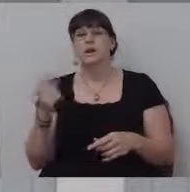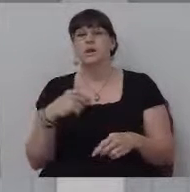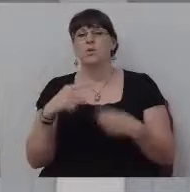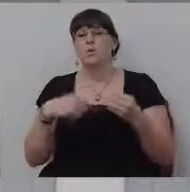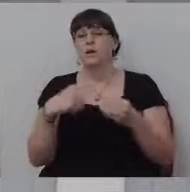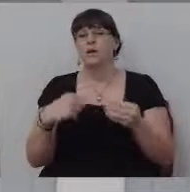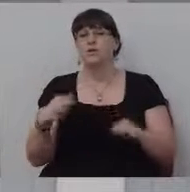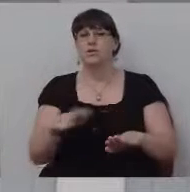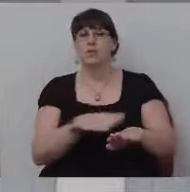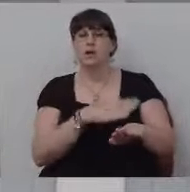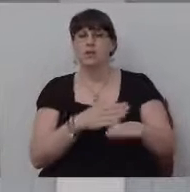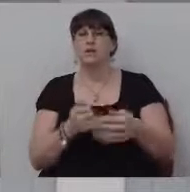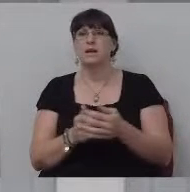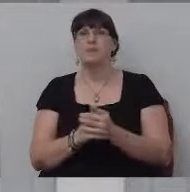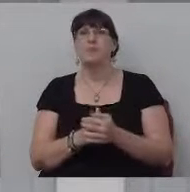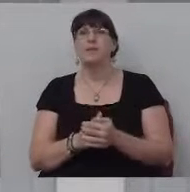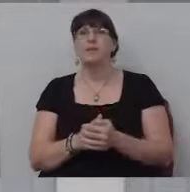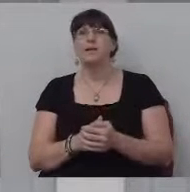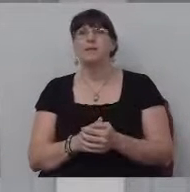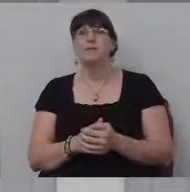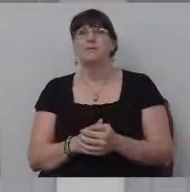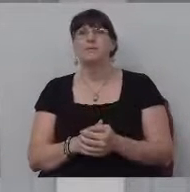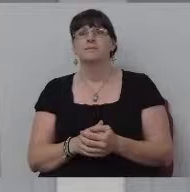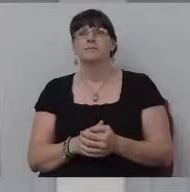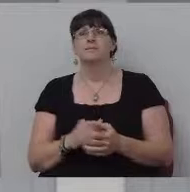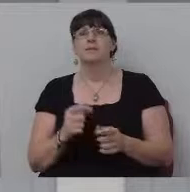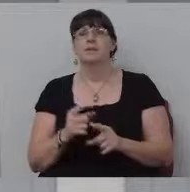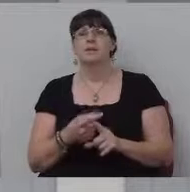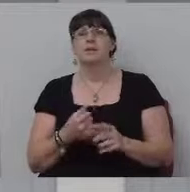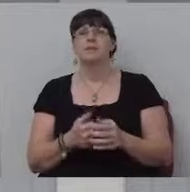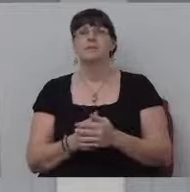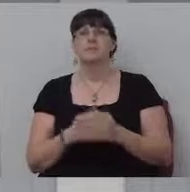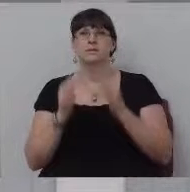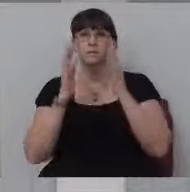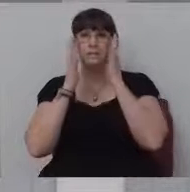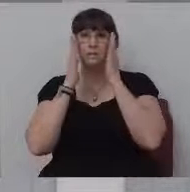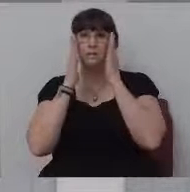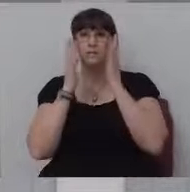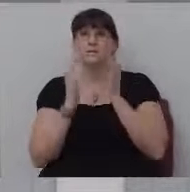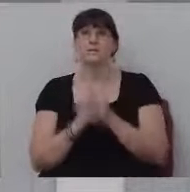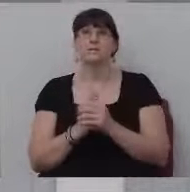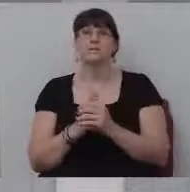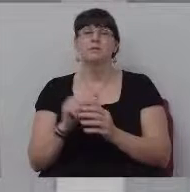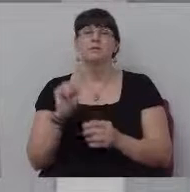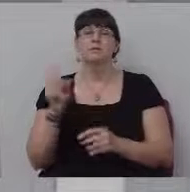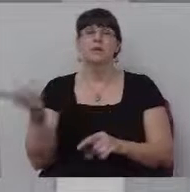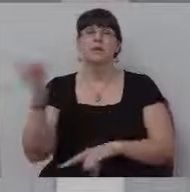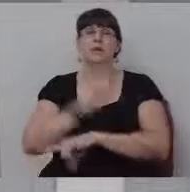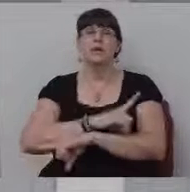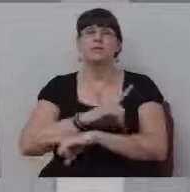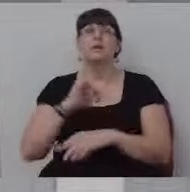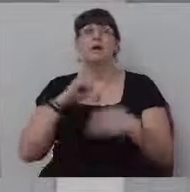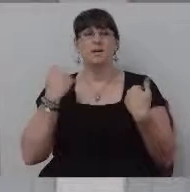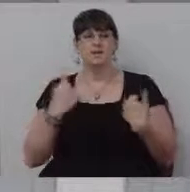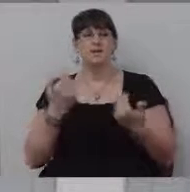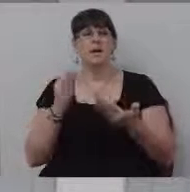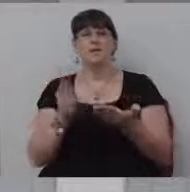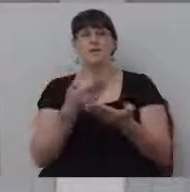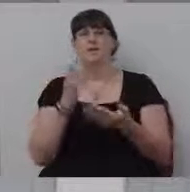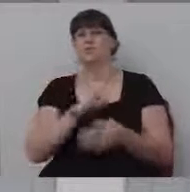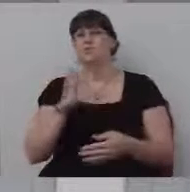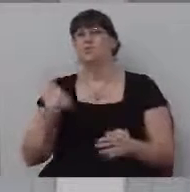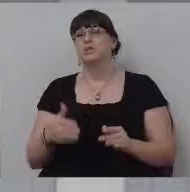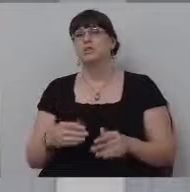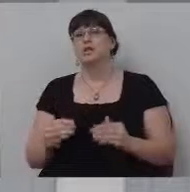Everybody knew him in a different church. He'd go in from Alaska, but he'd come down and visit sometimes. So one day, you know, I'm a new Christian, so he takes me out to